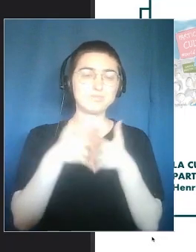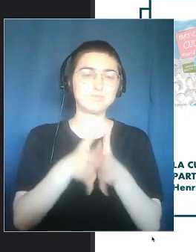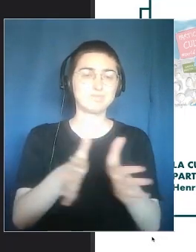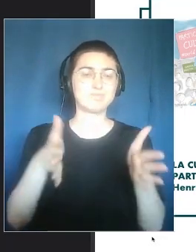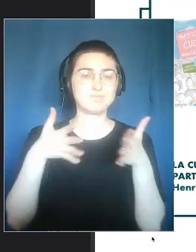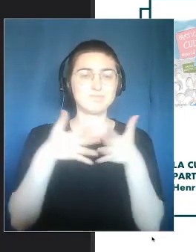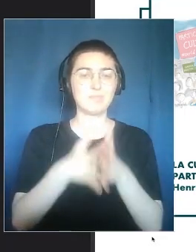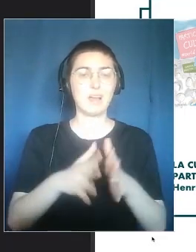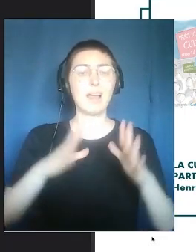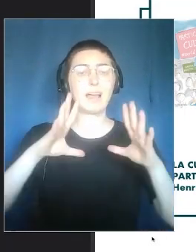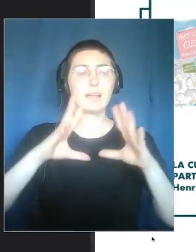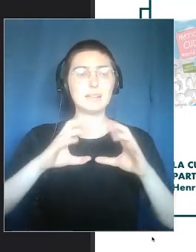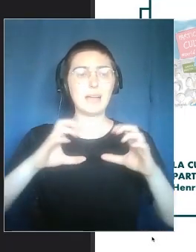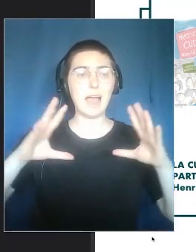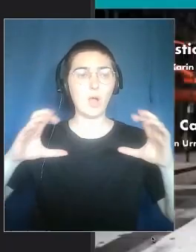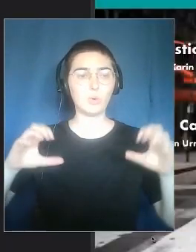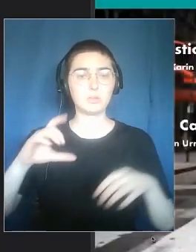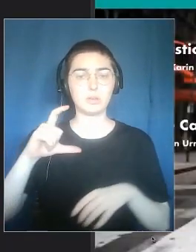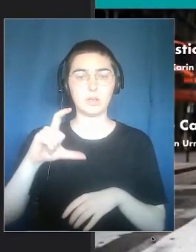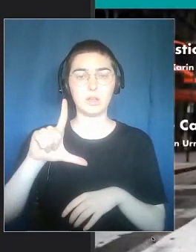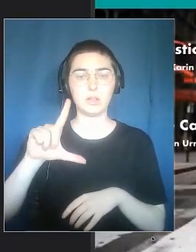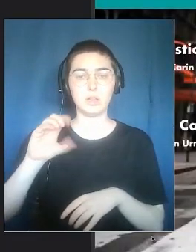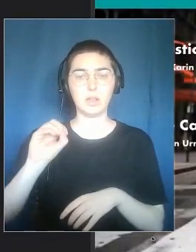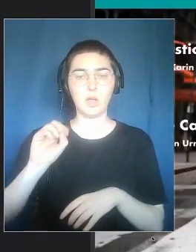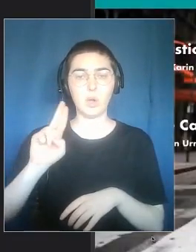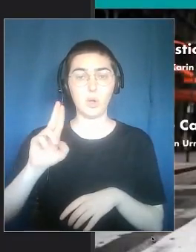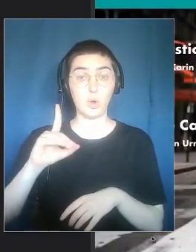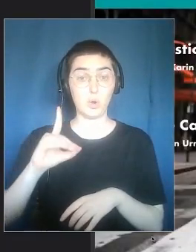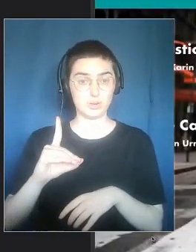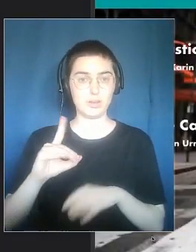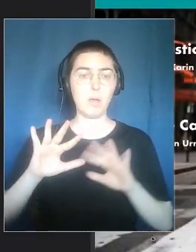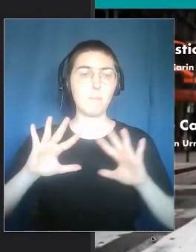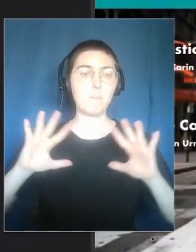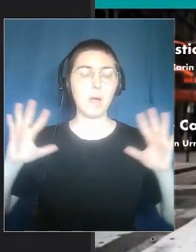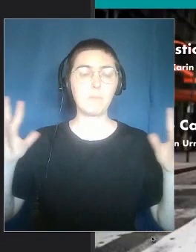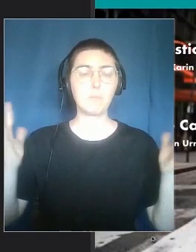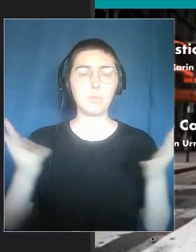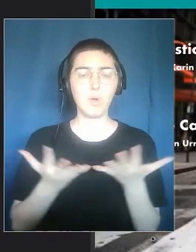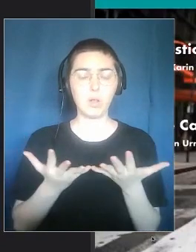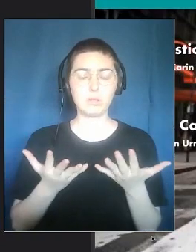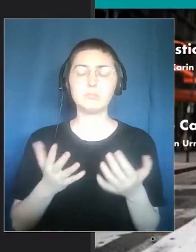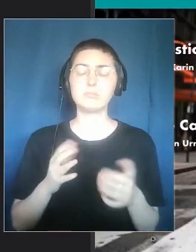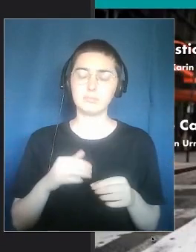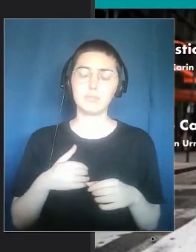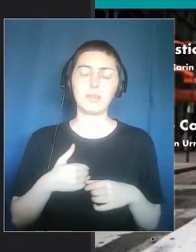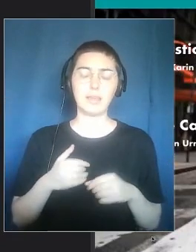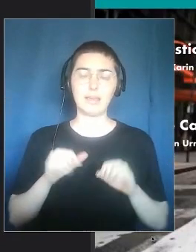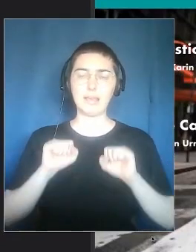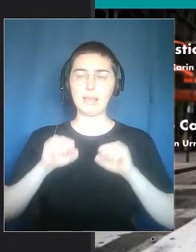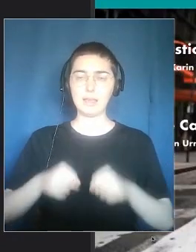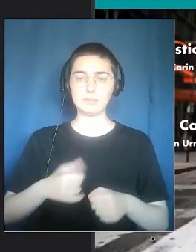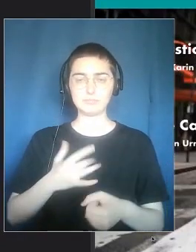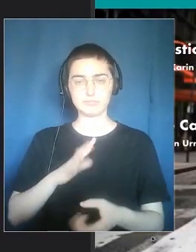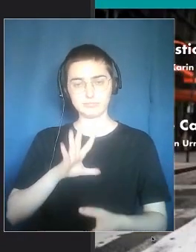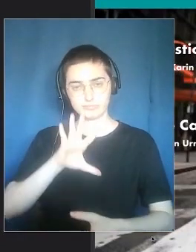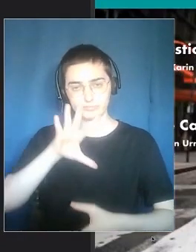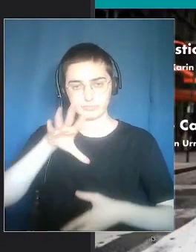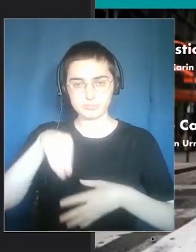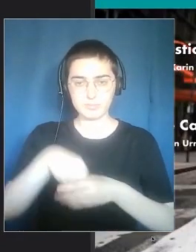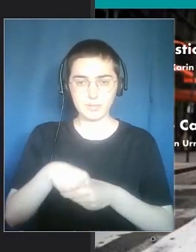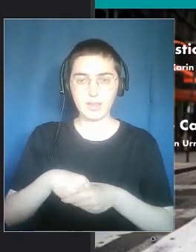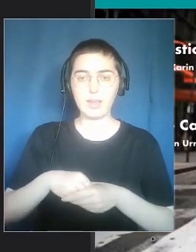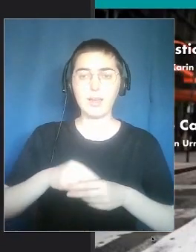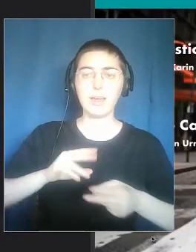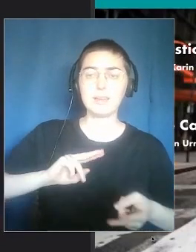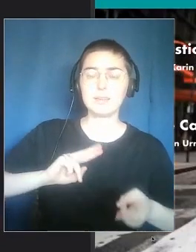what Carlo called bubble, cloud. There is not